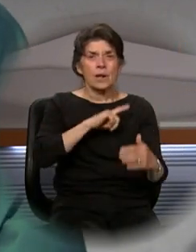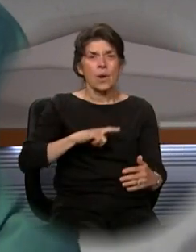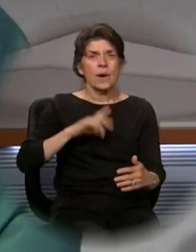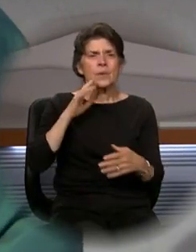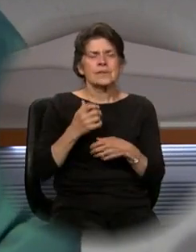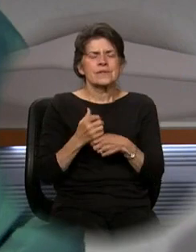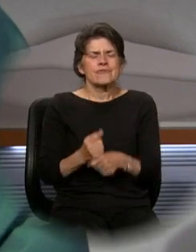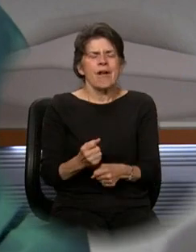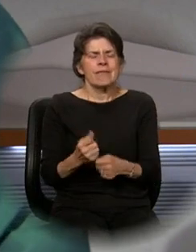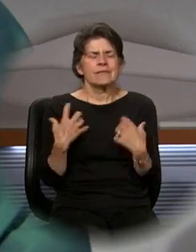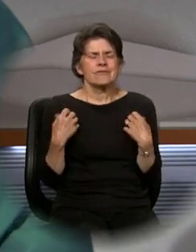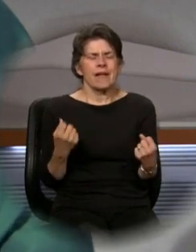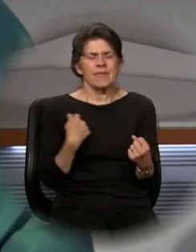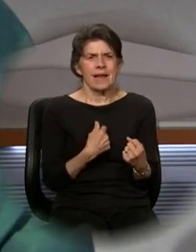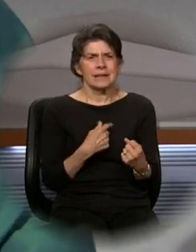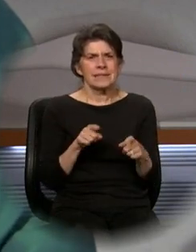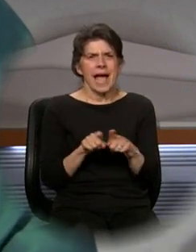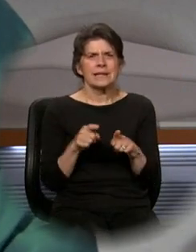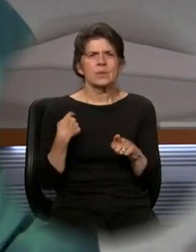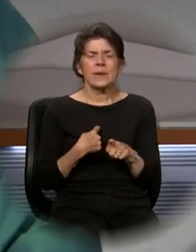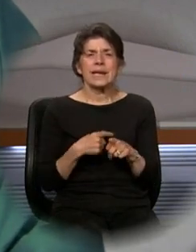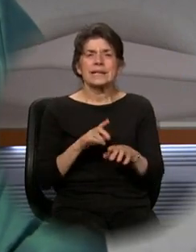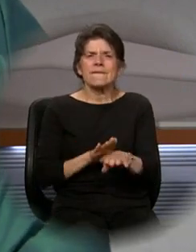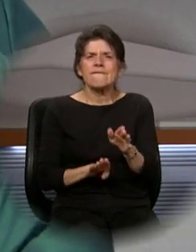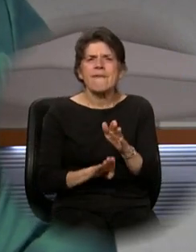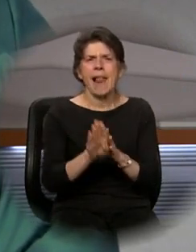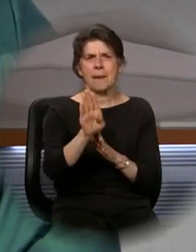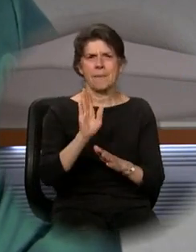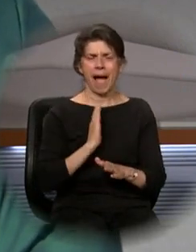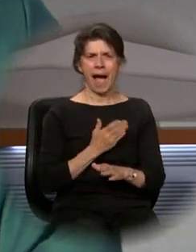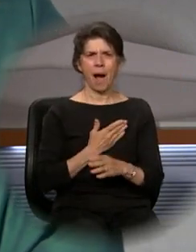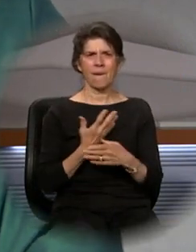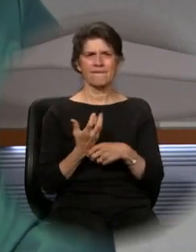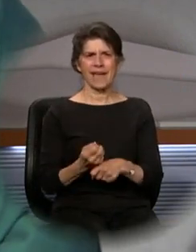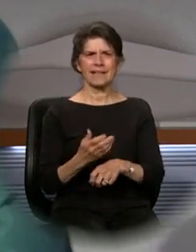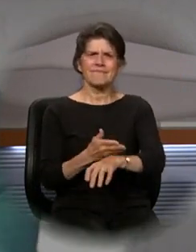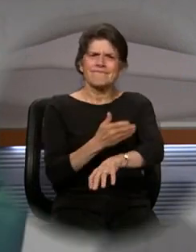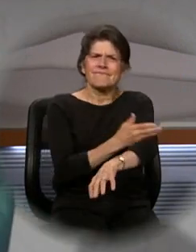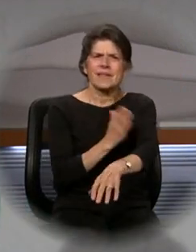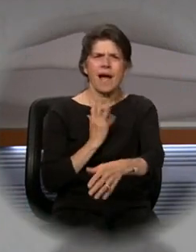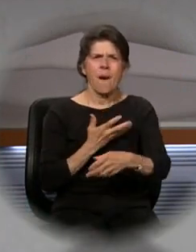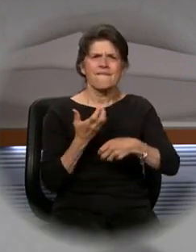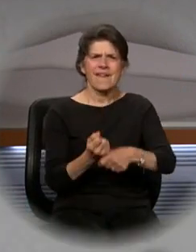as we grow our faith, as we witness that faith over and again.